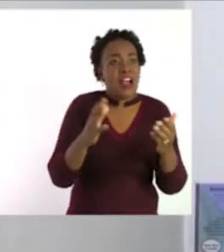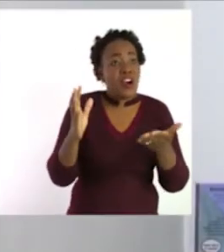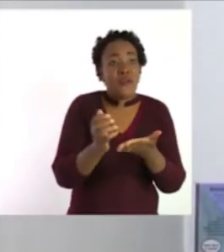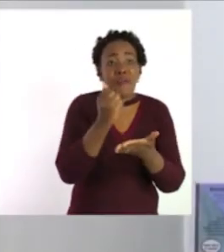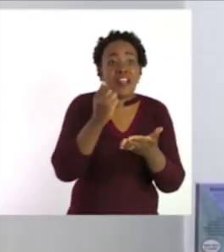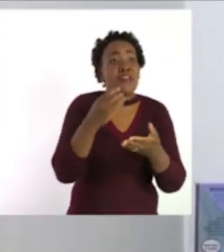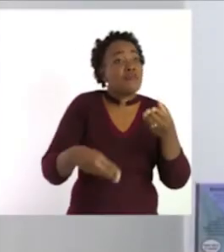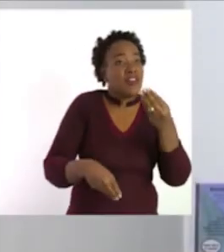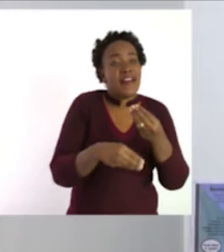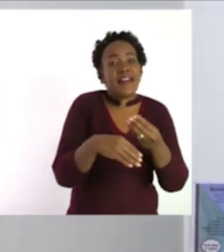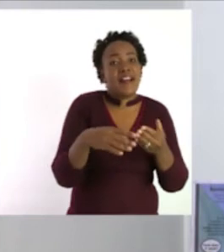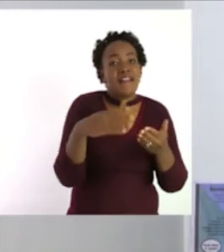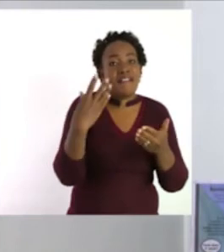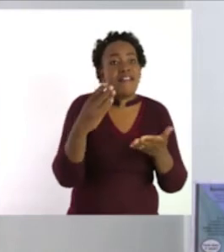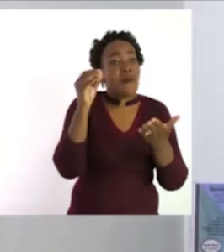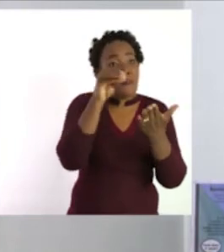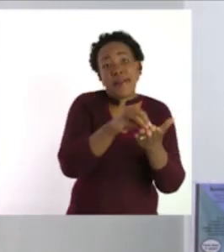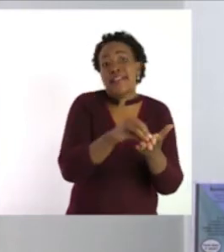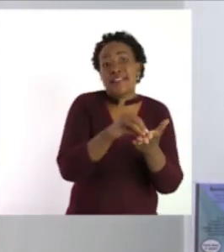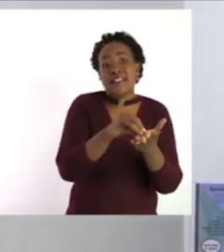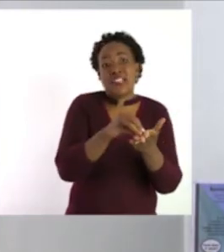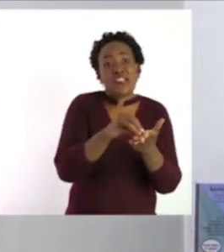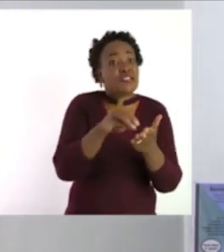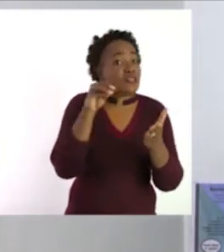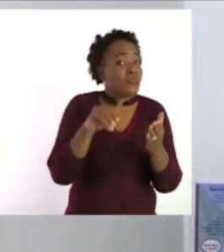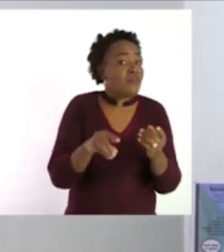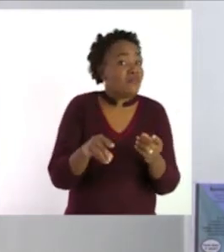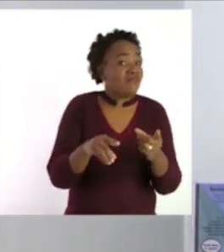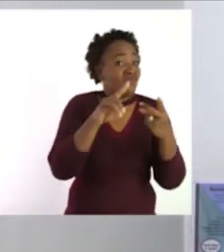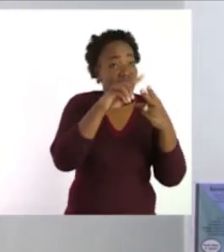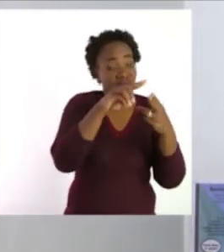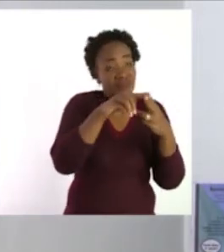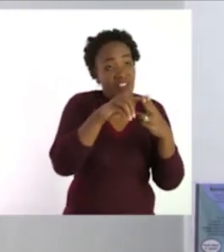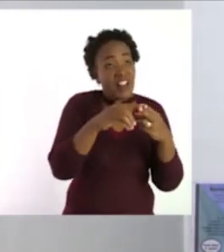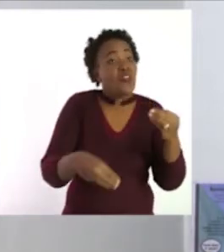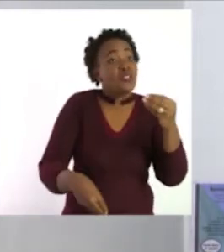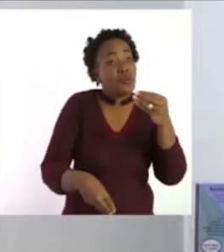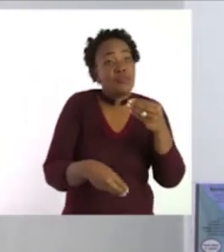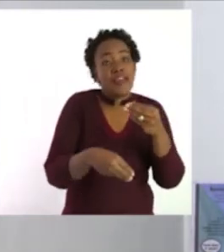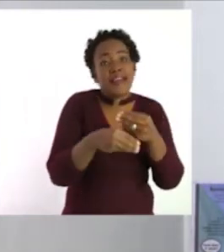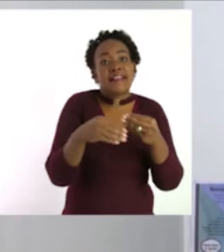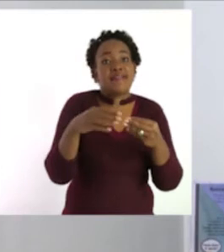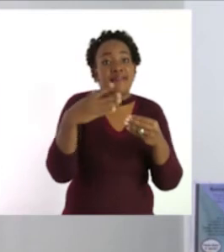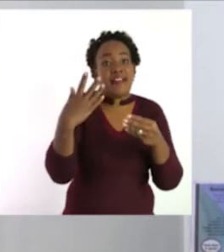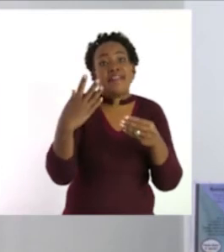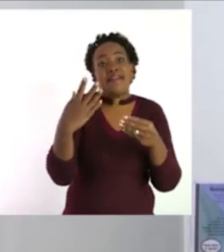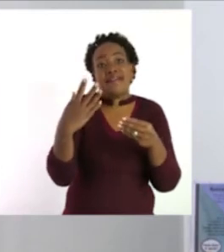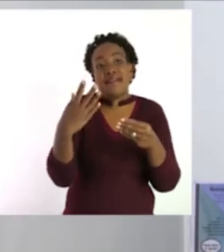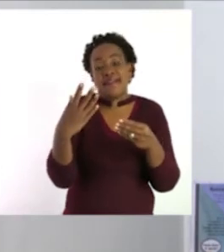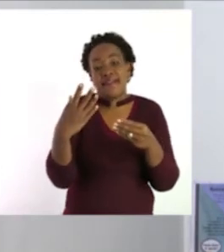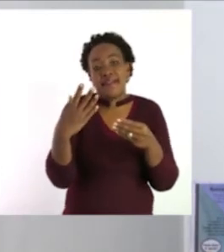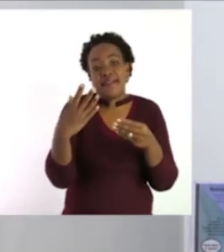five points. So Marilyn will get five points.